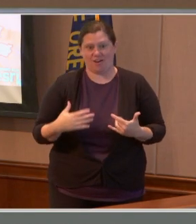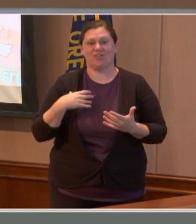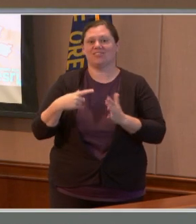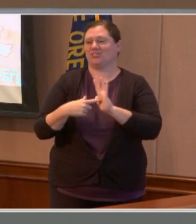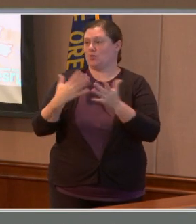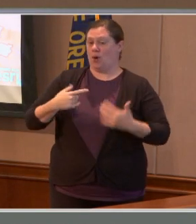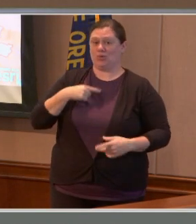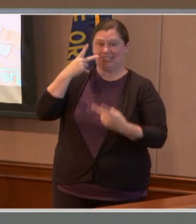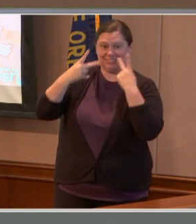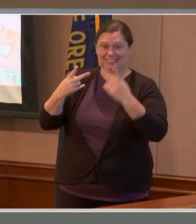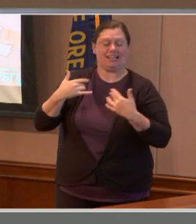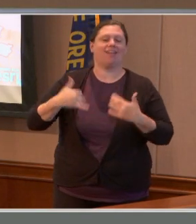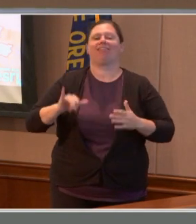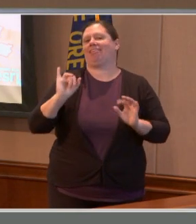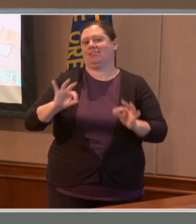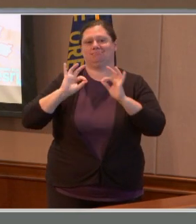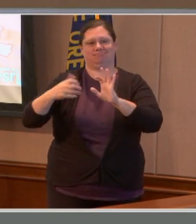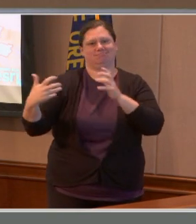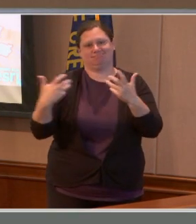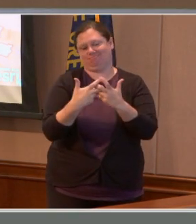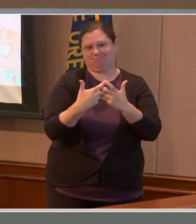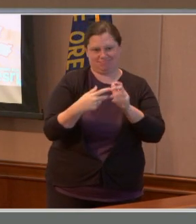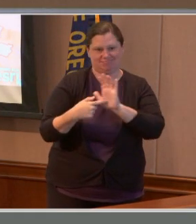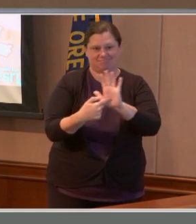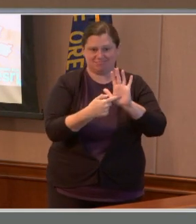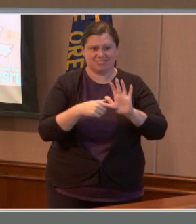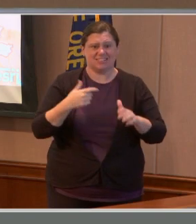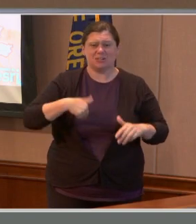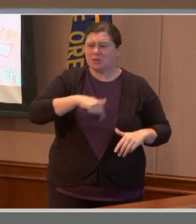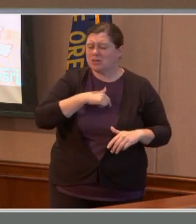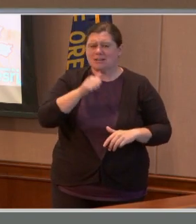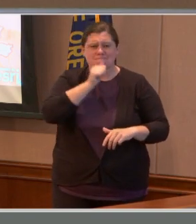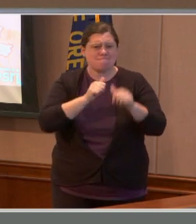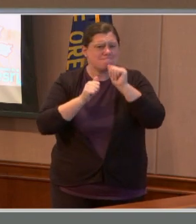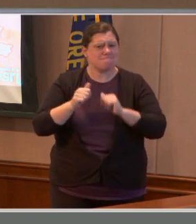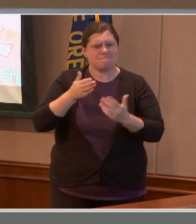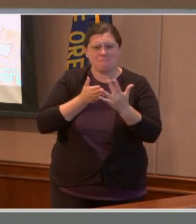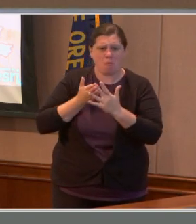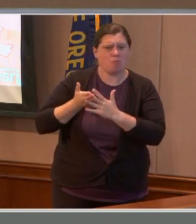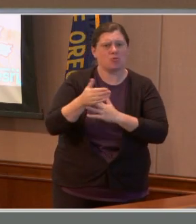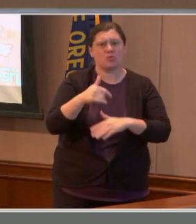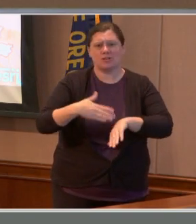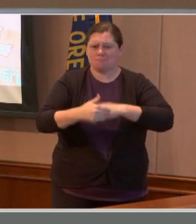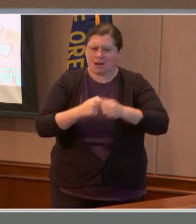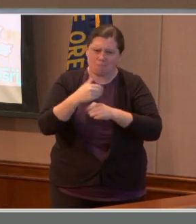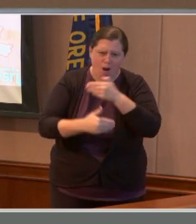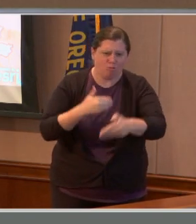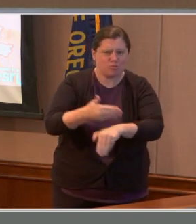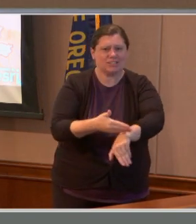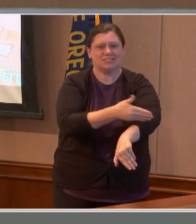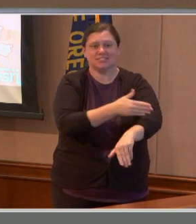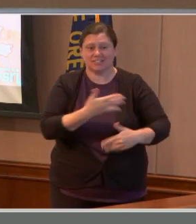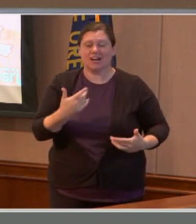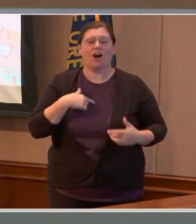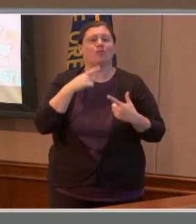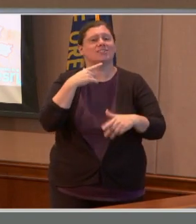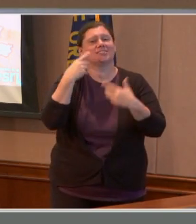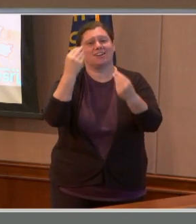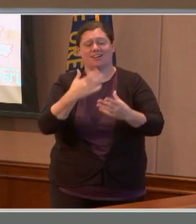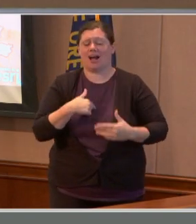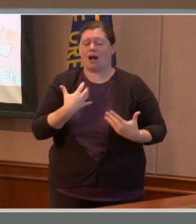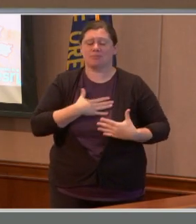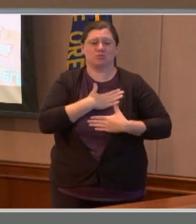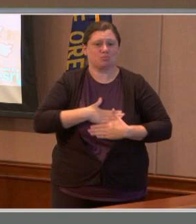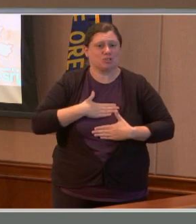resilient county. We are resilient people. So many of us are caring and refuse to